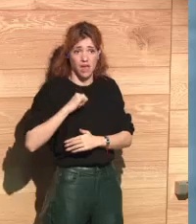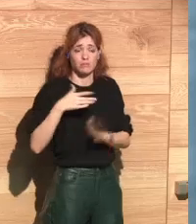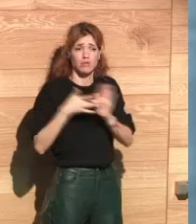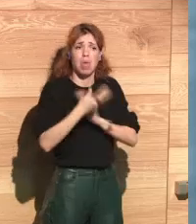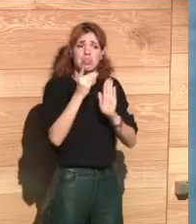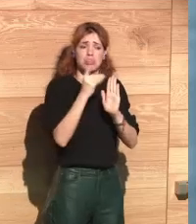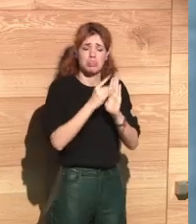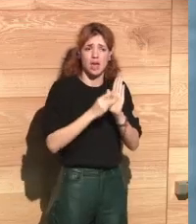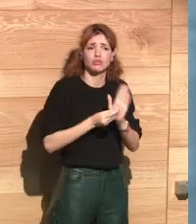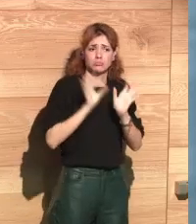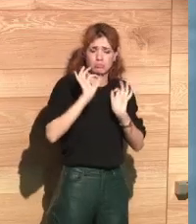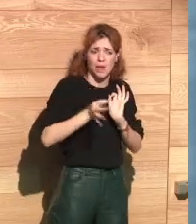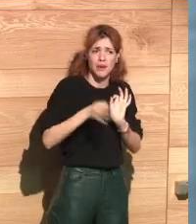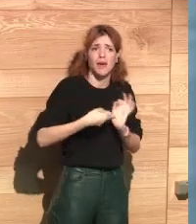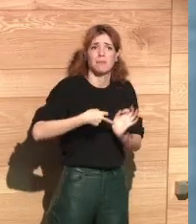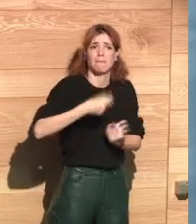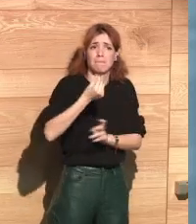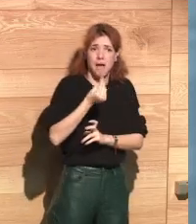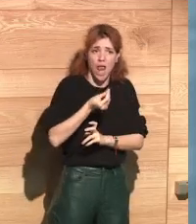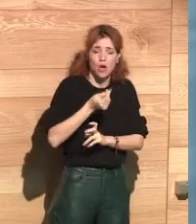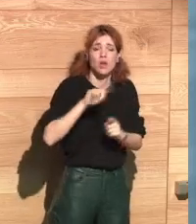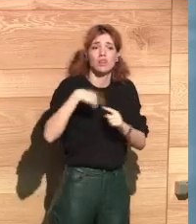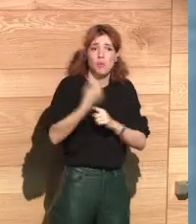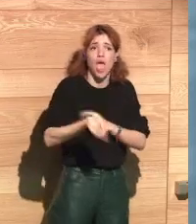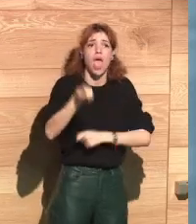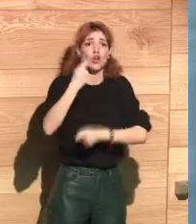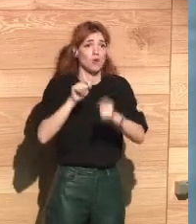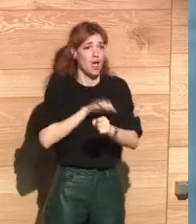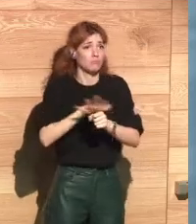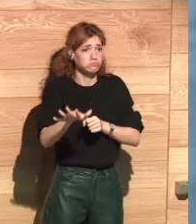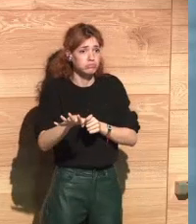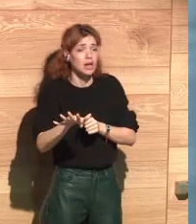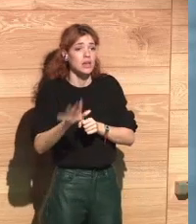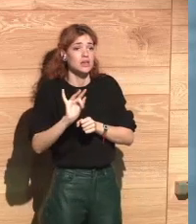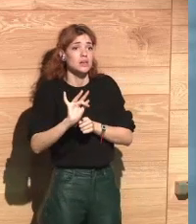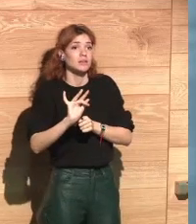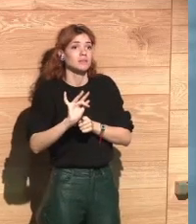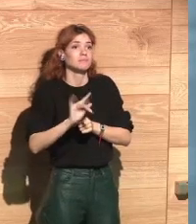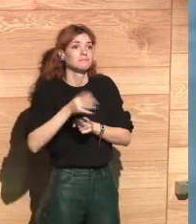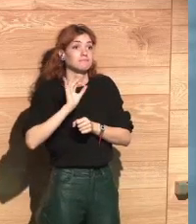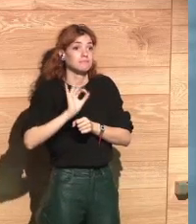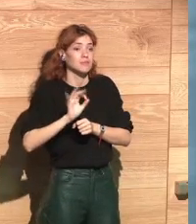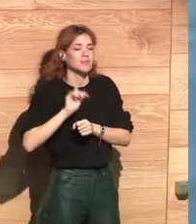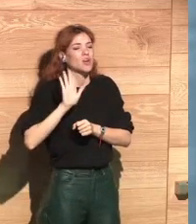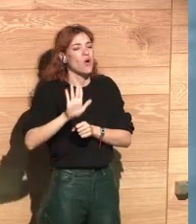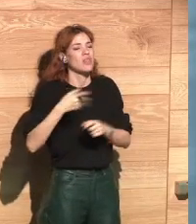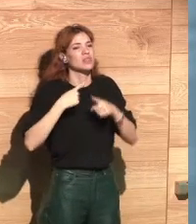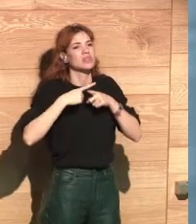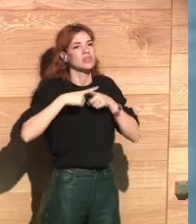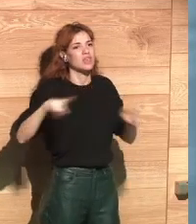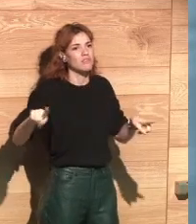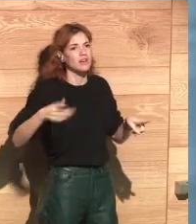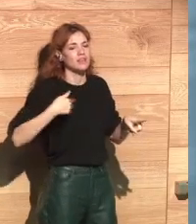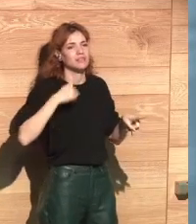privacy and they lose their data. So data have an importance from the economic viewpoint